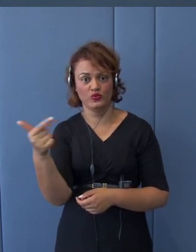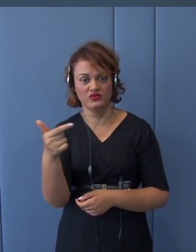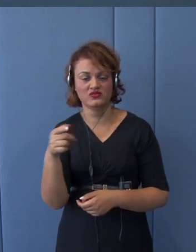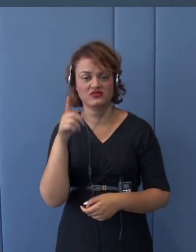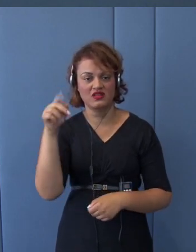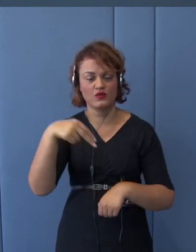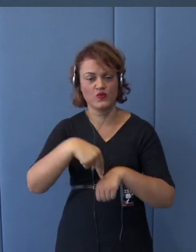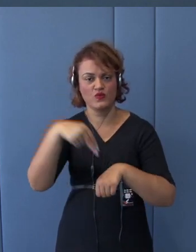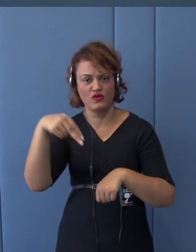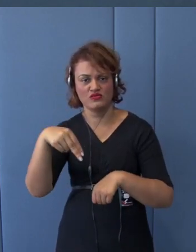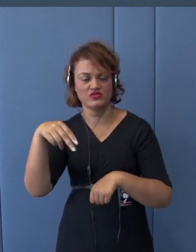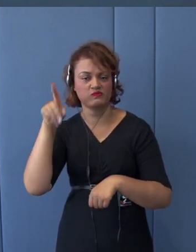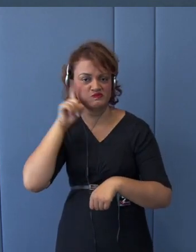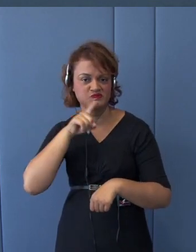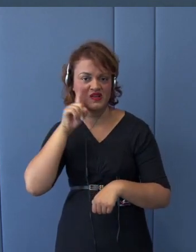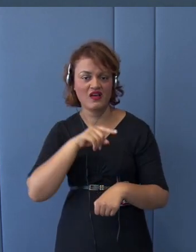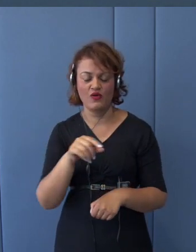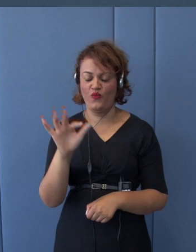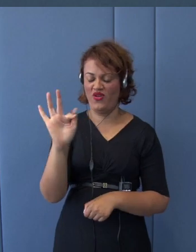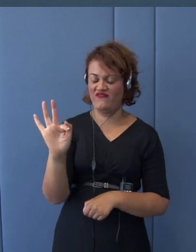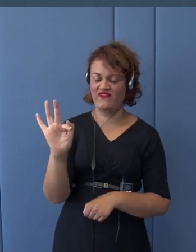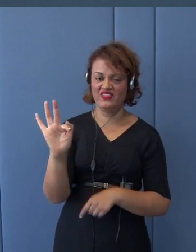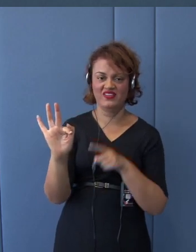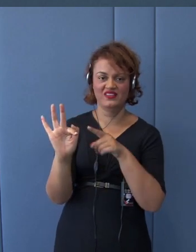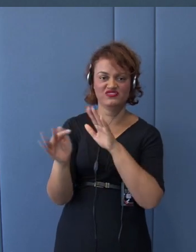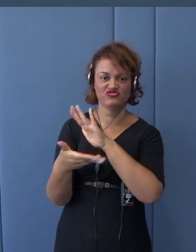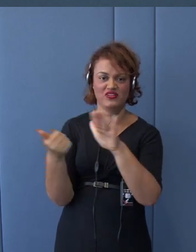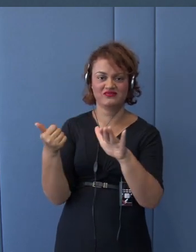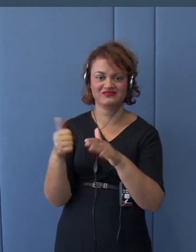F, letter F, is missing. Free.